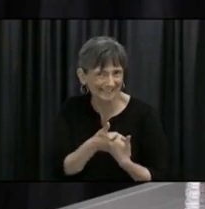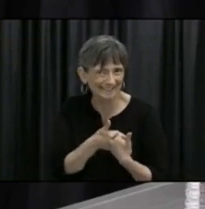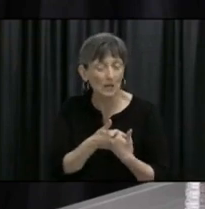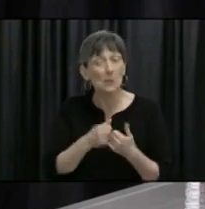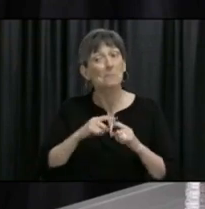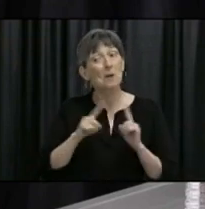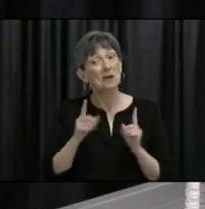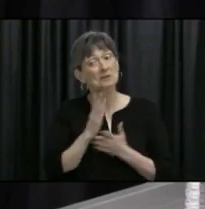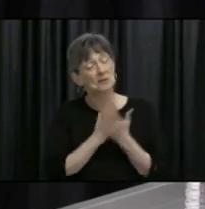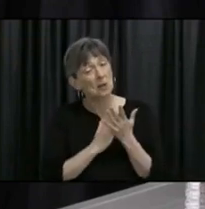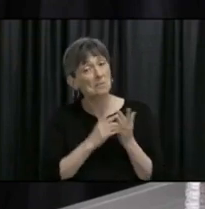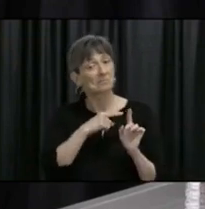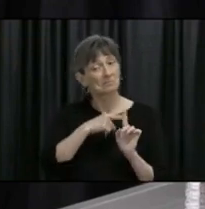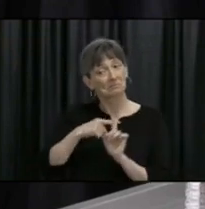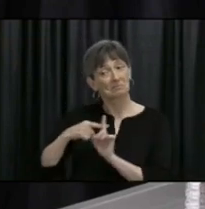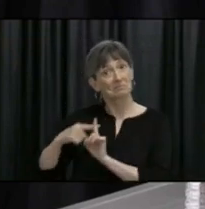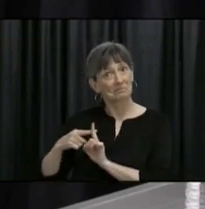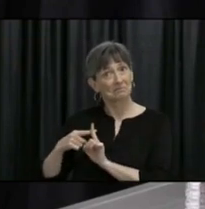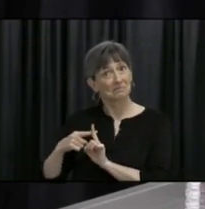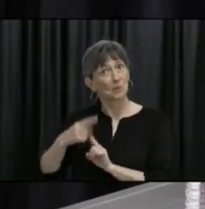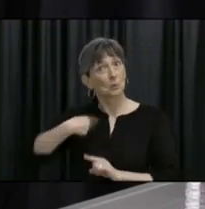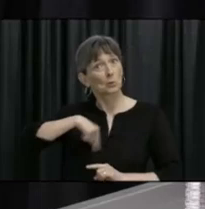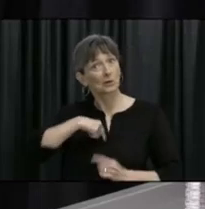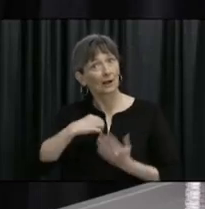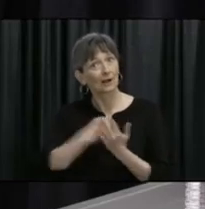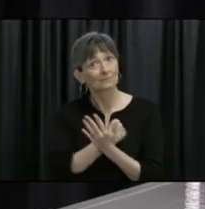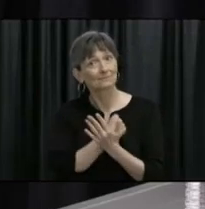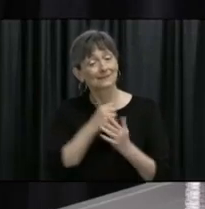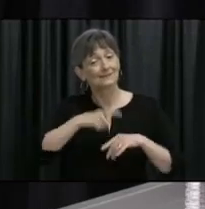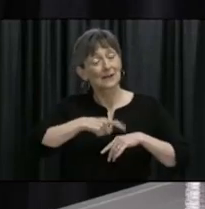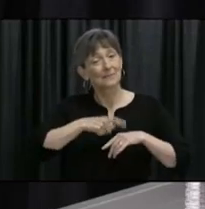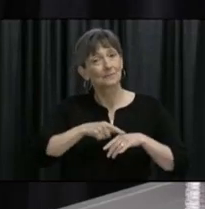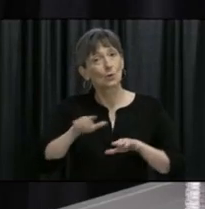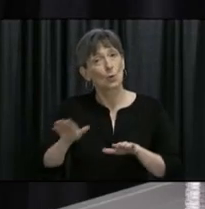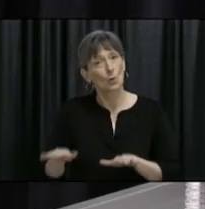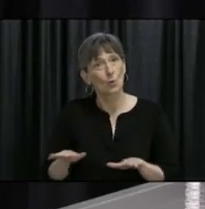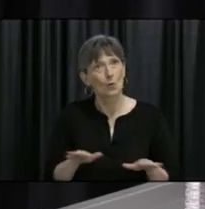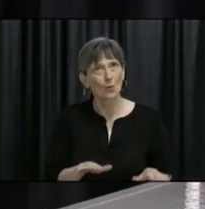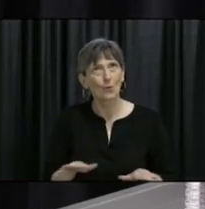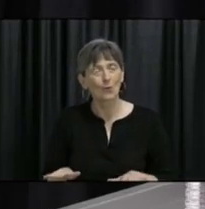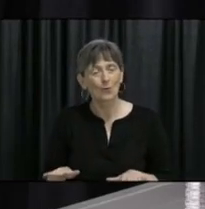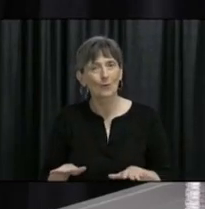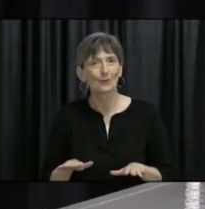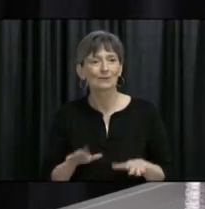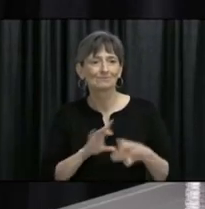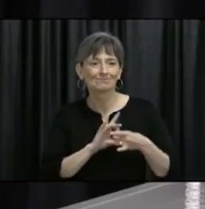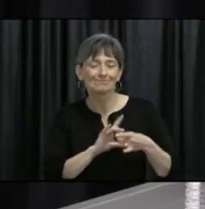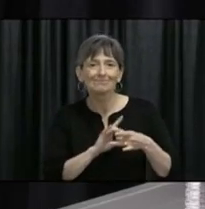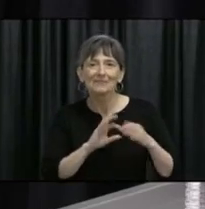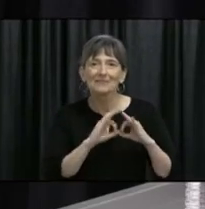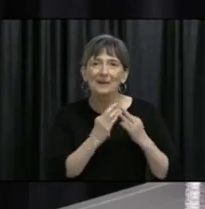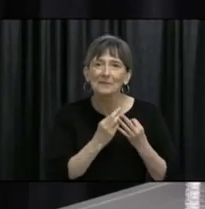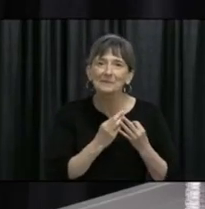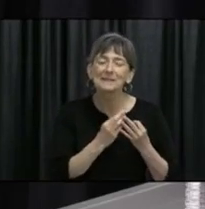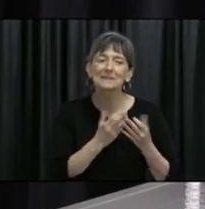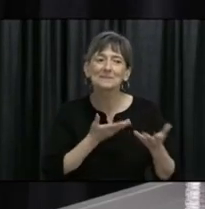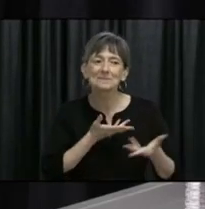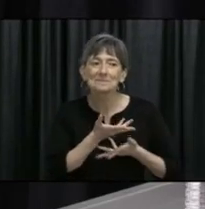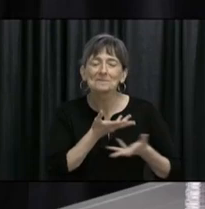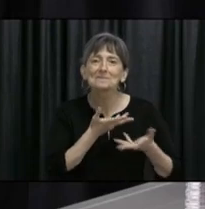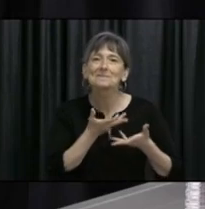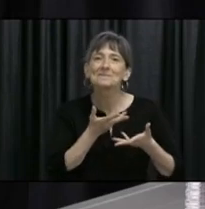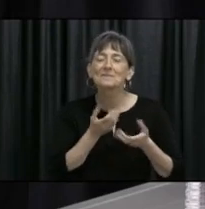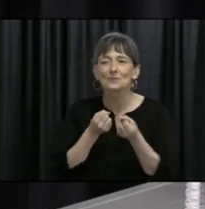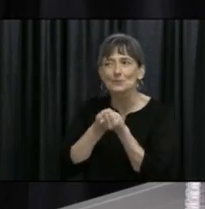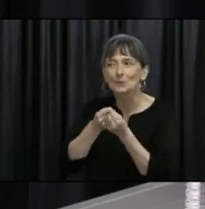It has given us a chance to slow down and reconnect with our children and families, to come together in unity and support to lift one another